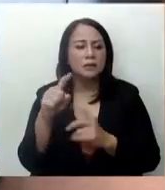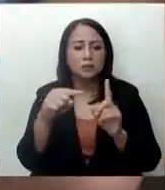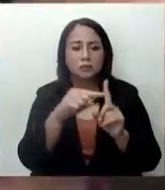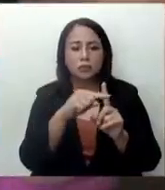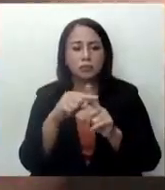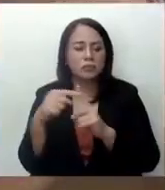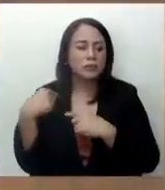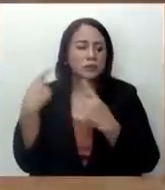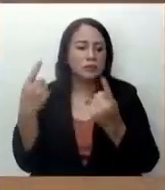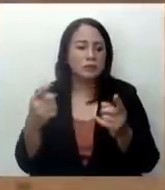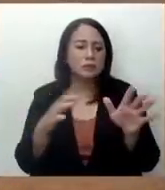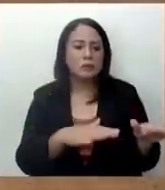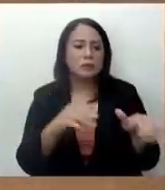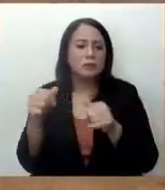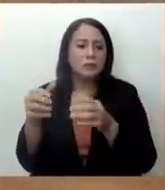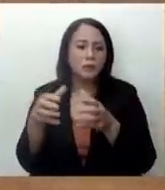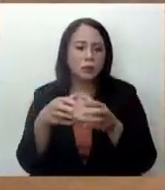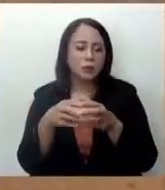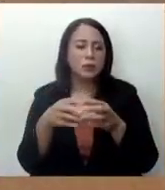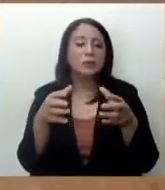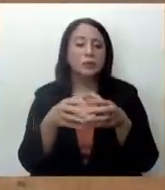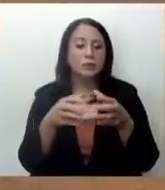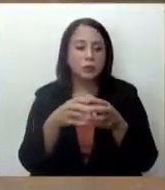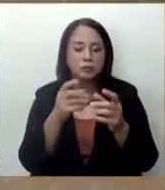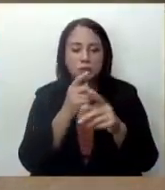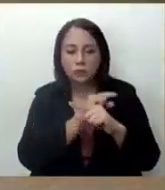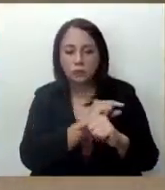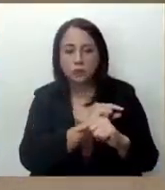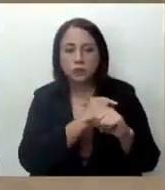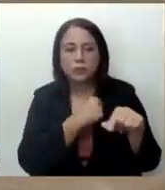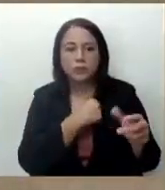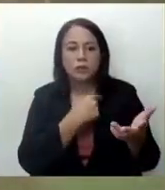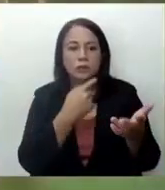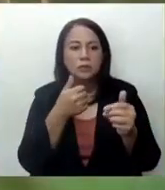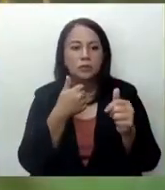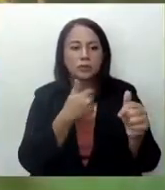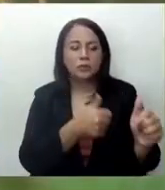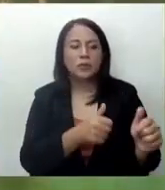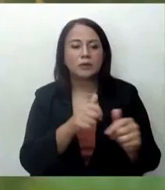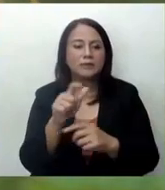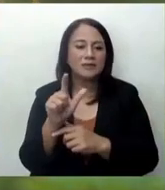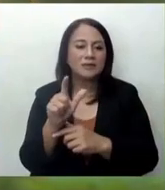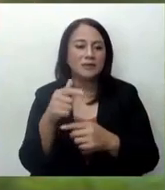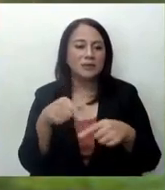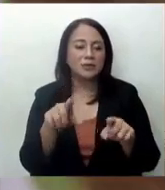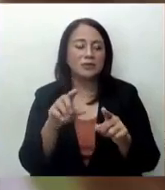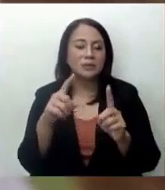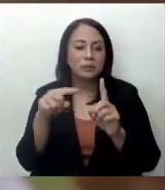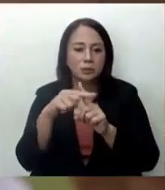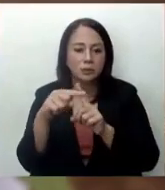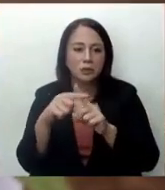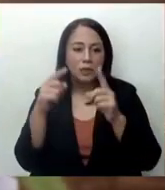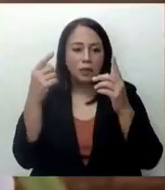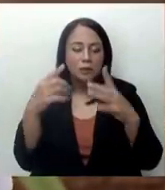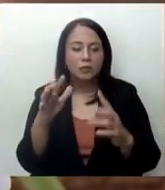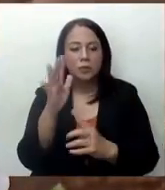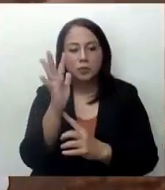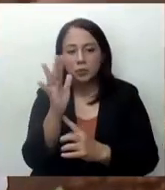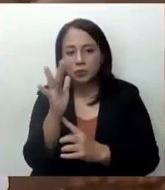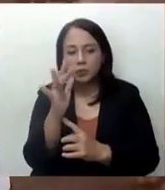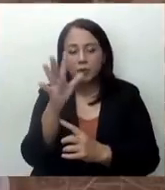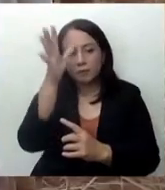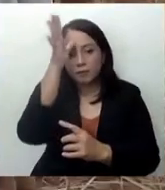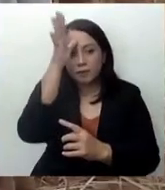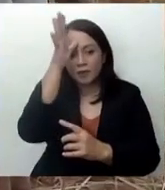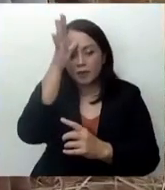since they left the group. The group's security tailed the witnesses and followed Lovely's group to the cemetery. After lighting a candle on their father's grave,